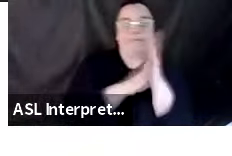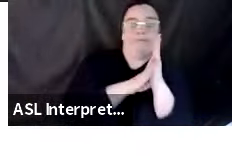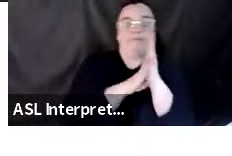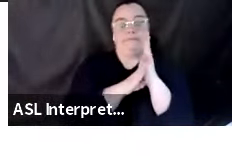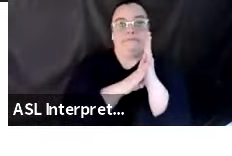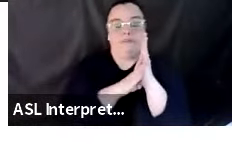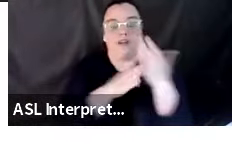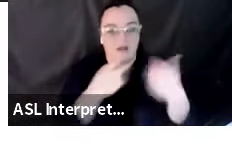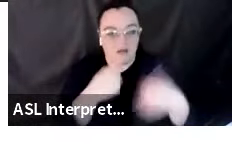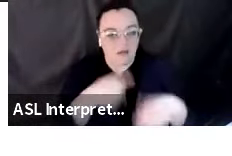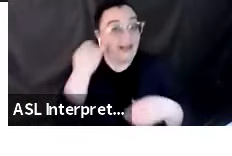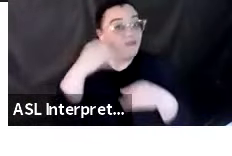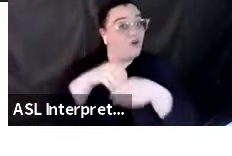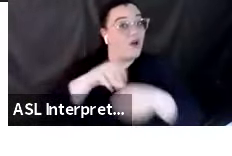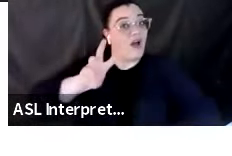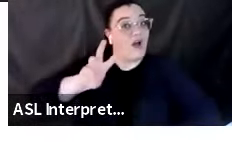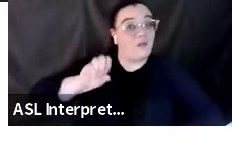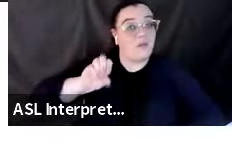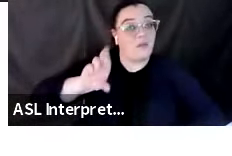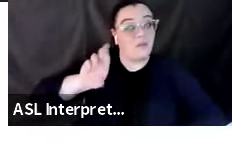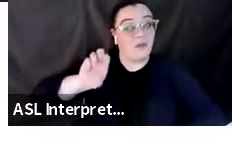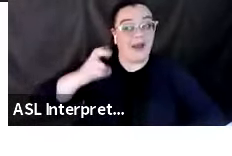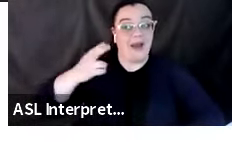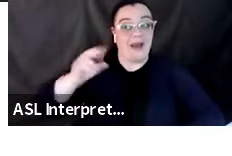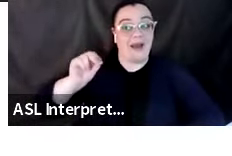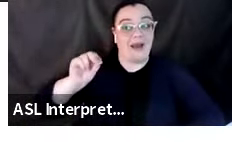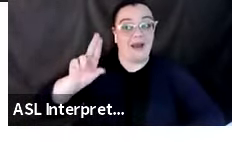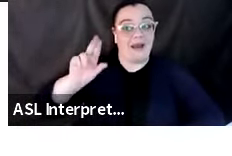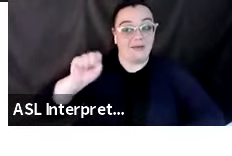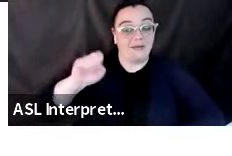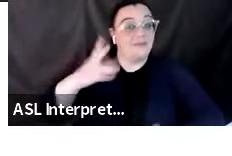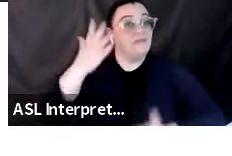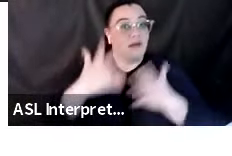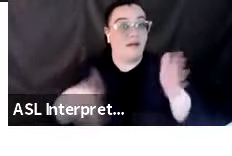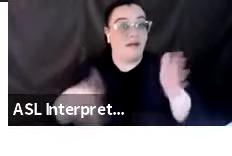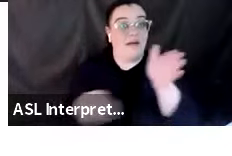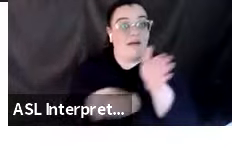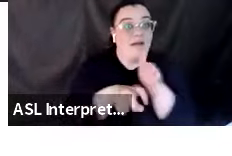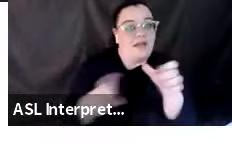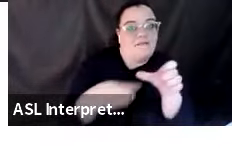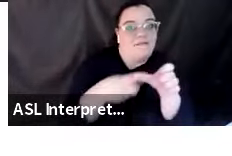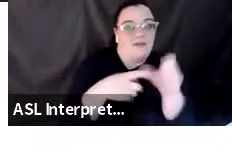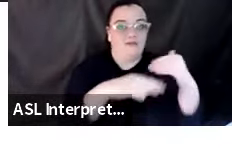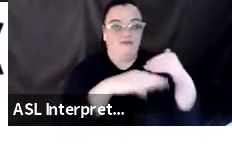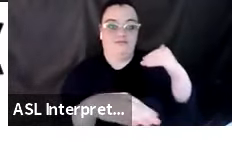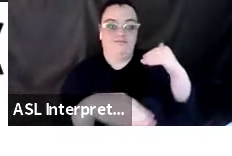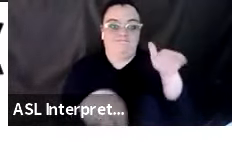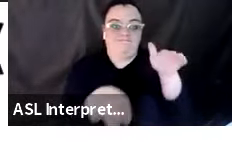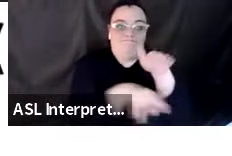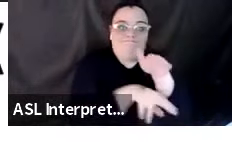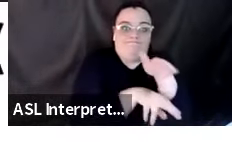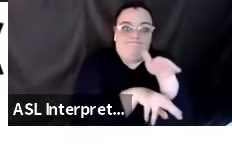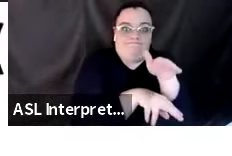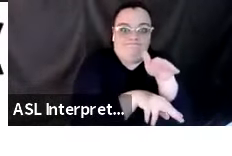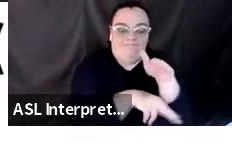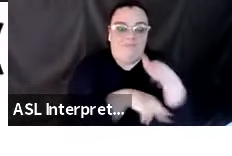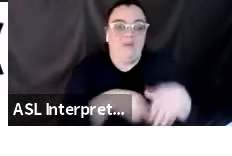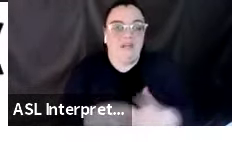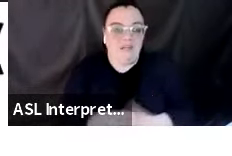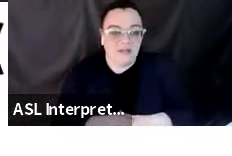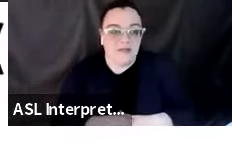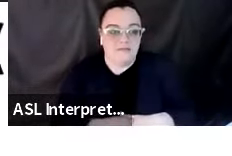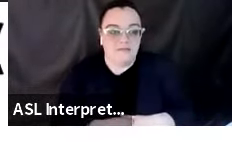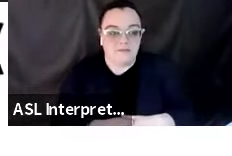situation, get into that first level rack so that the things up above don't fall down onto you. Now,